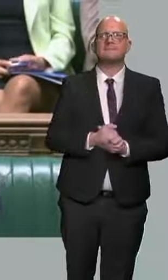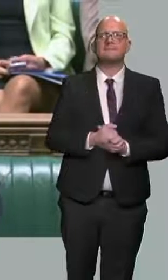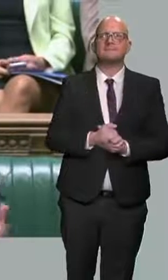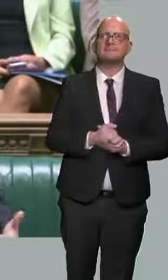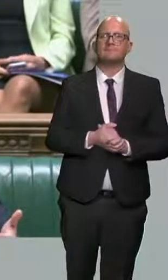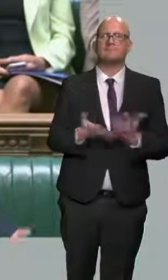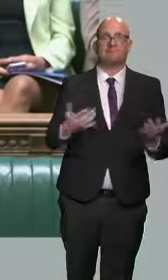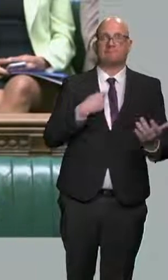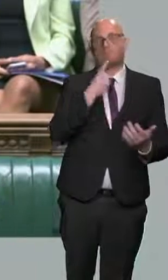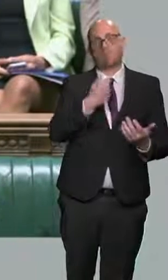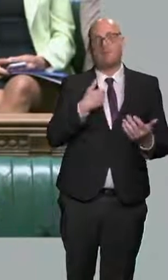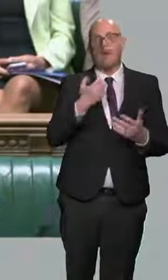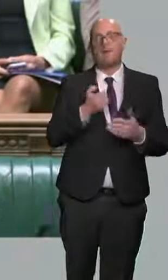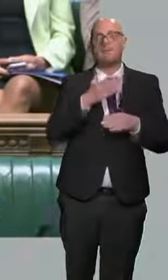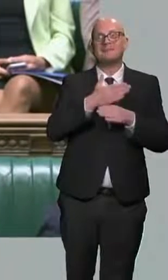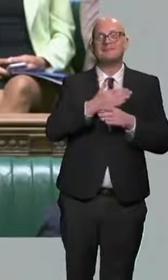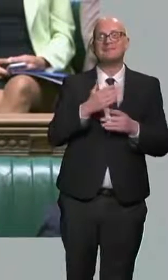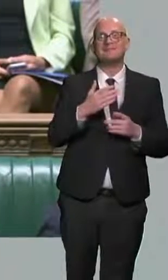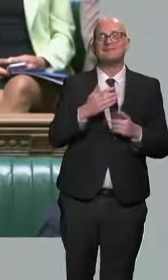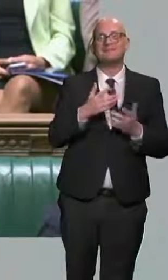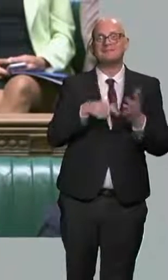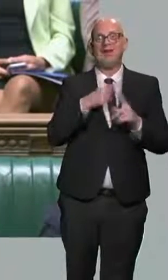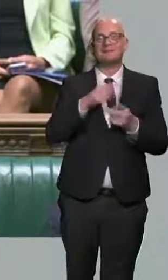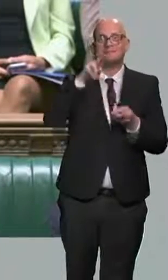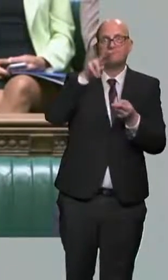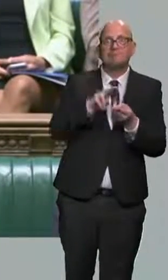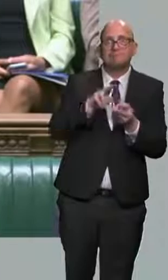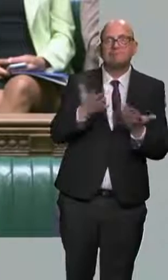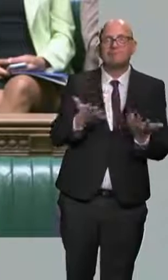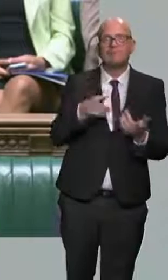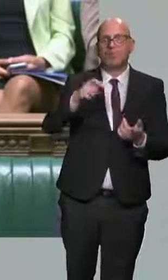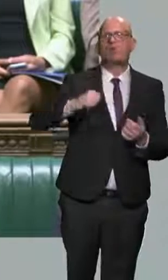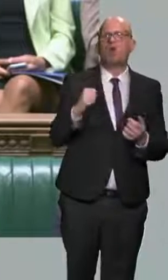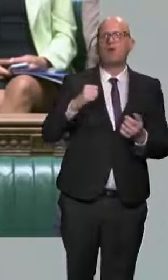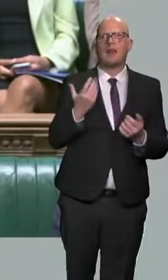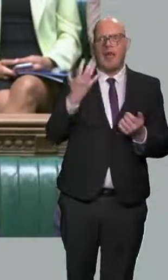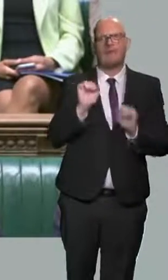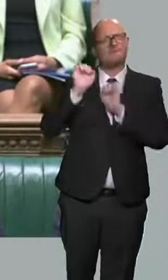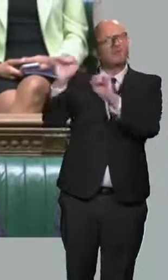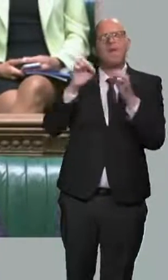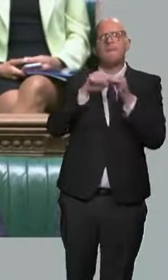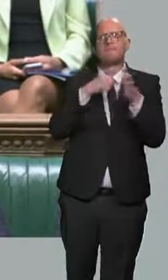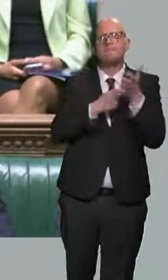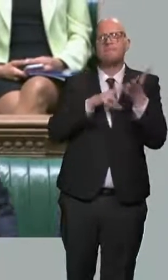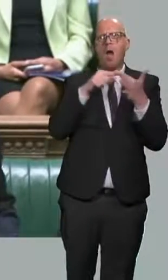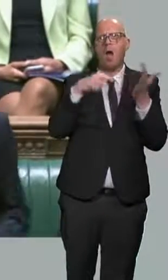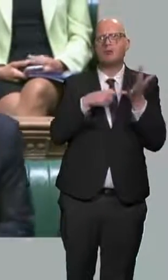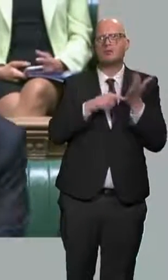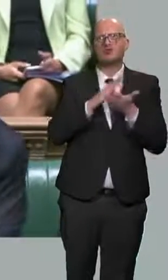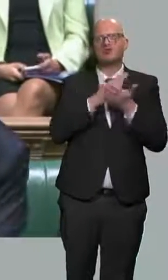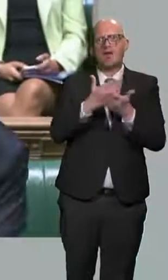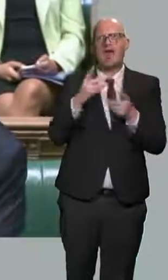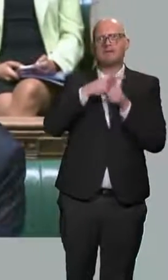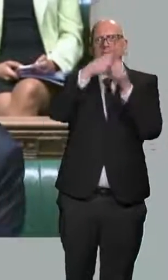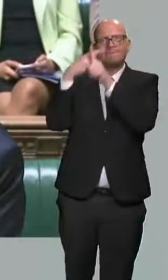her that we are providing a business rate discount for businesses. Scotland, of course, has received the Barnett share of that money – a business rate discount here coming in for